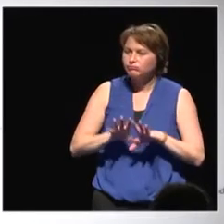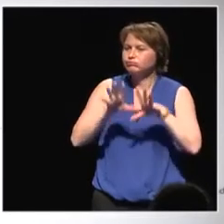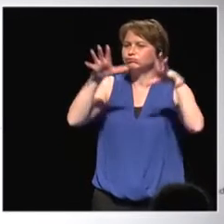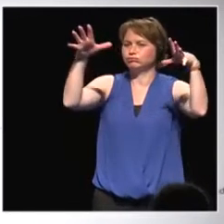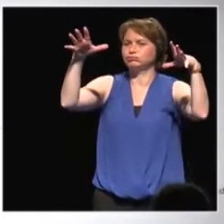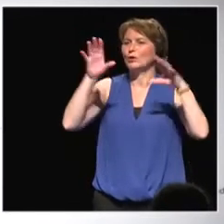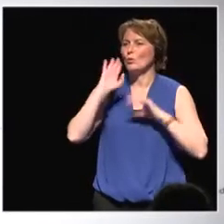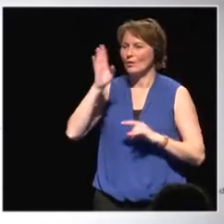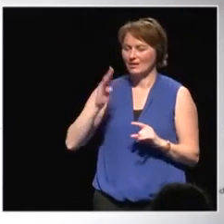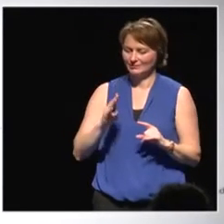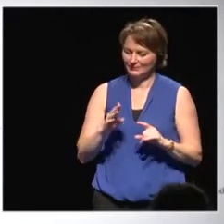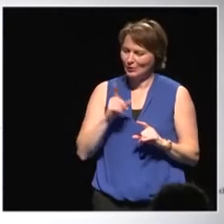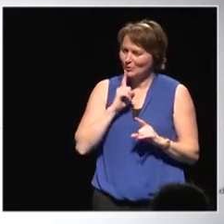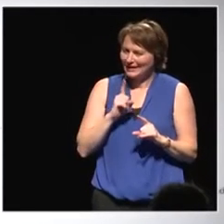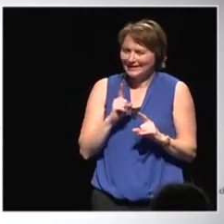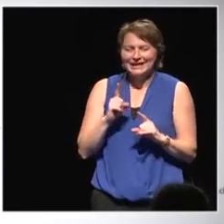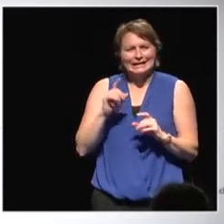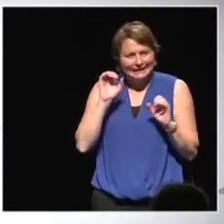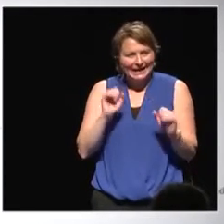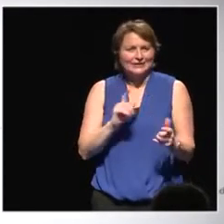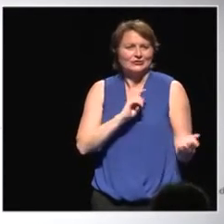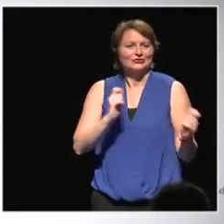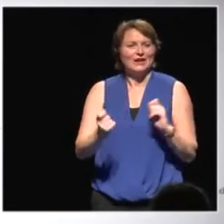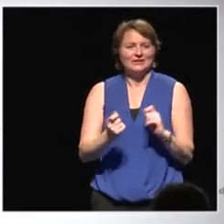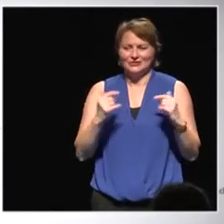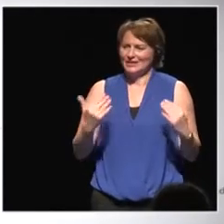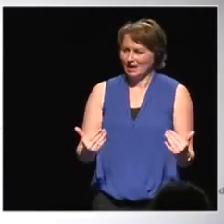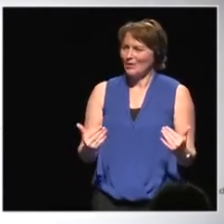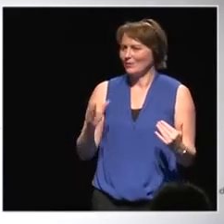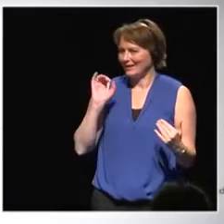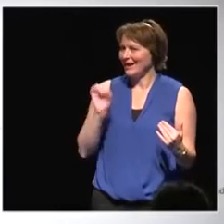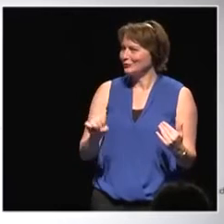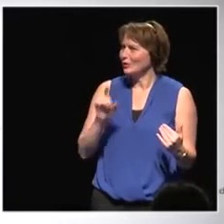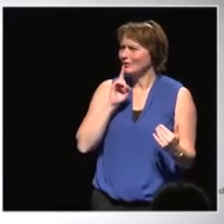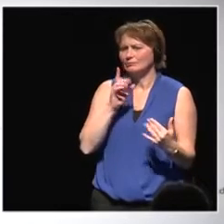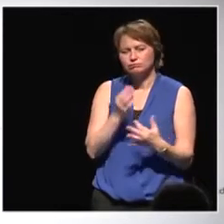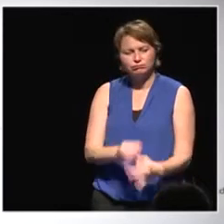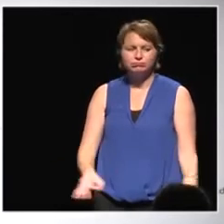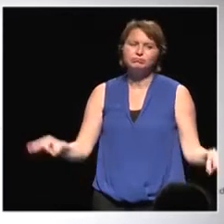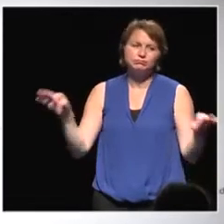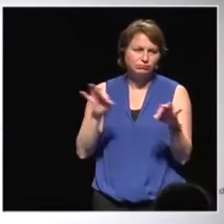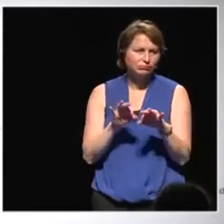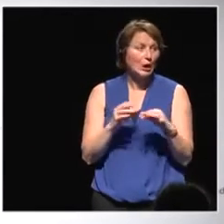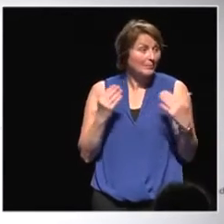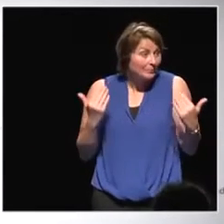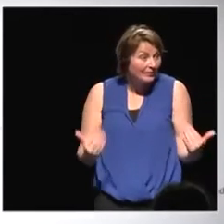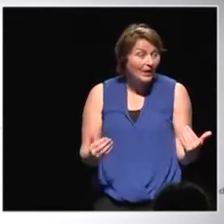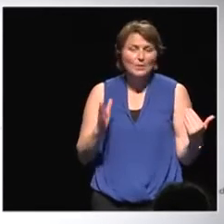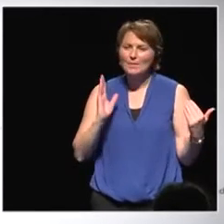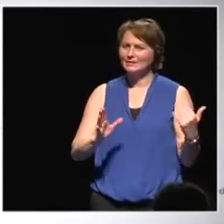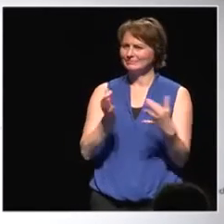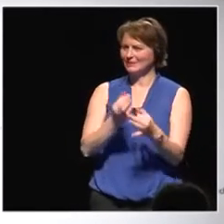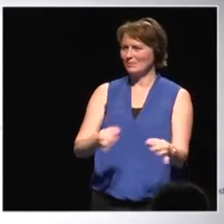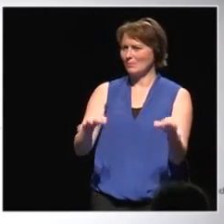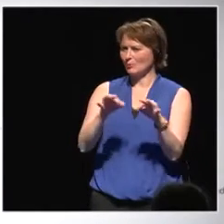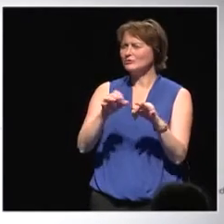this whole manner of doing things at the moment. So, I think it's really, really important at the moment to really keep